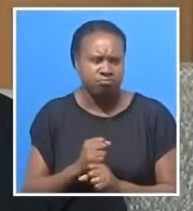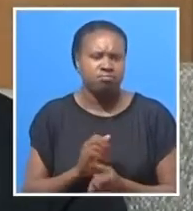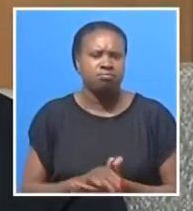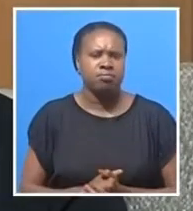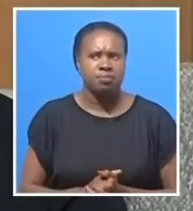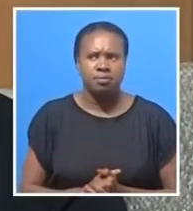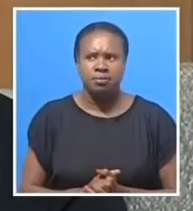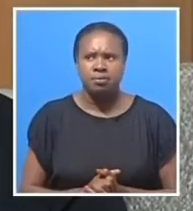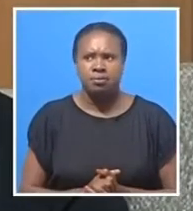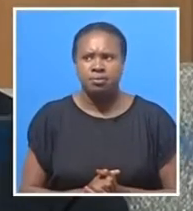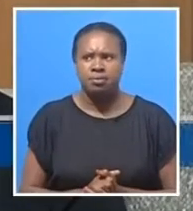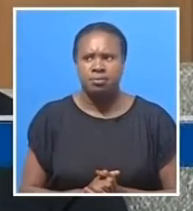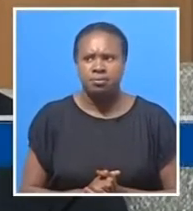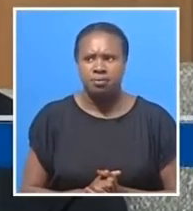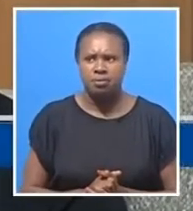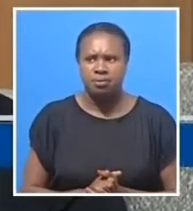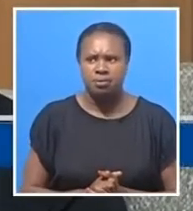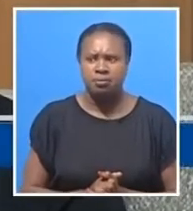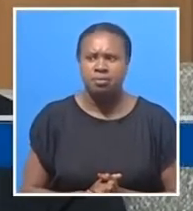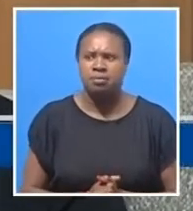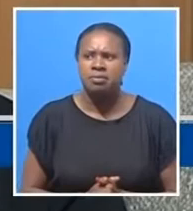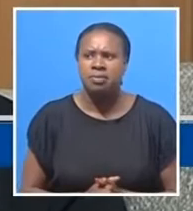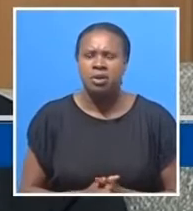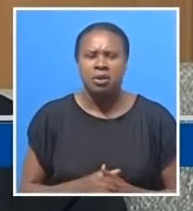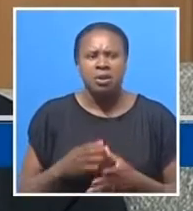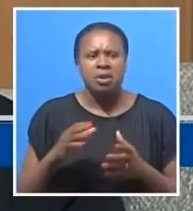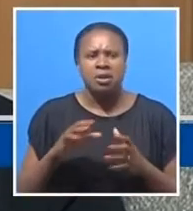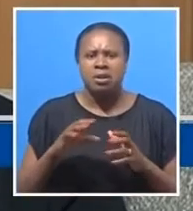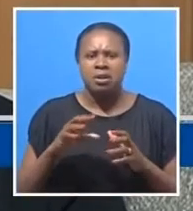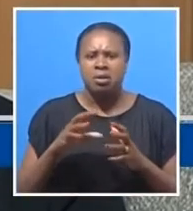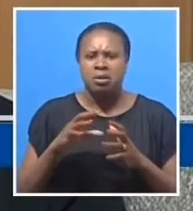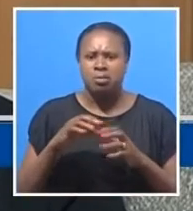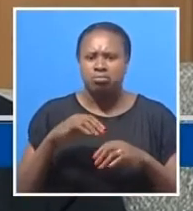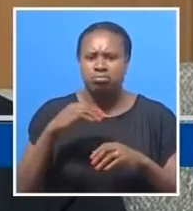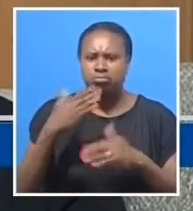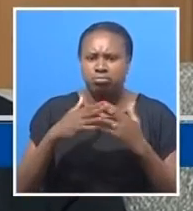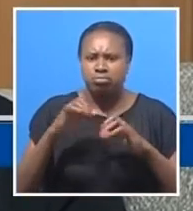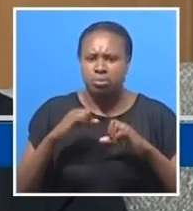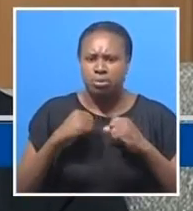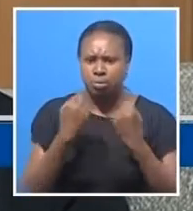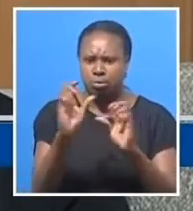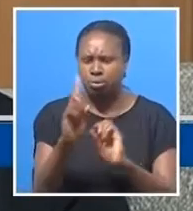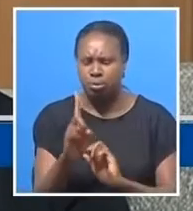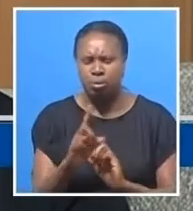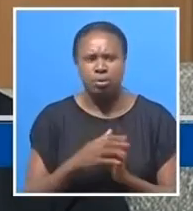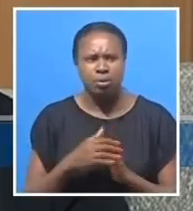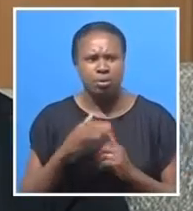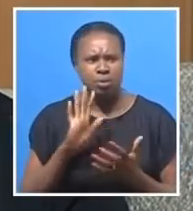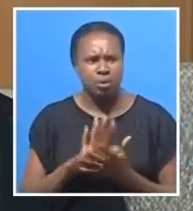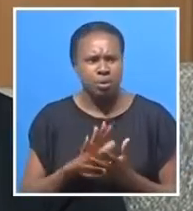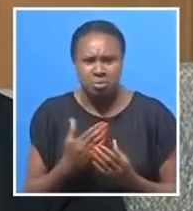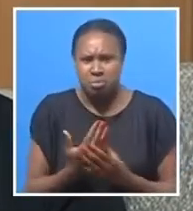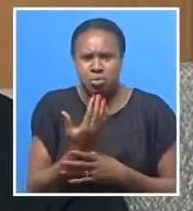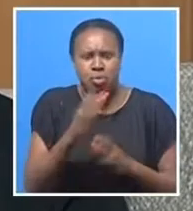derail you in terms of what it is that you'd like to do and achieve and so forth. I mean, we live in a modern